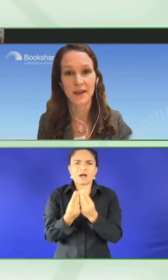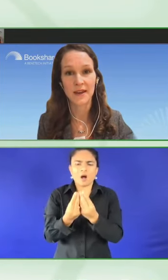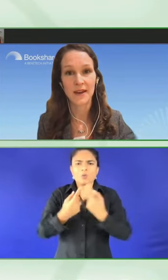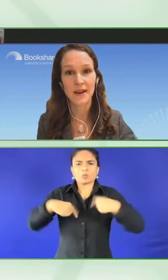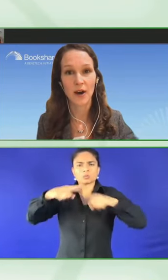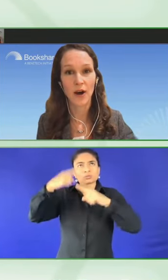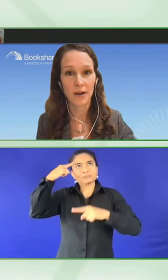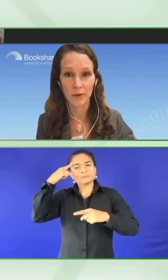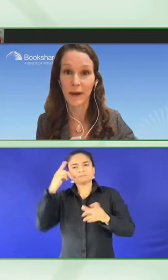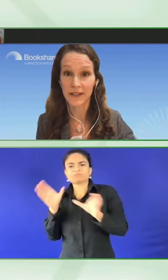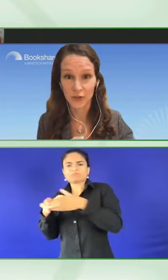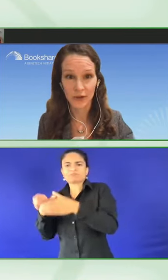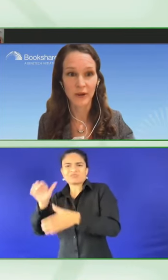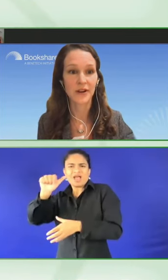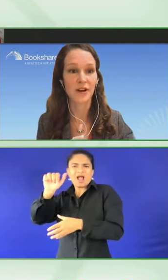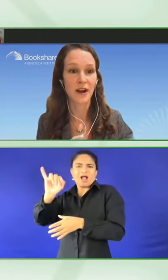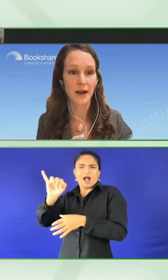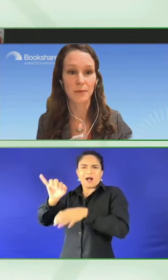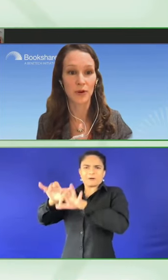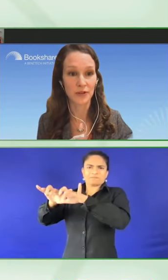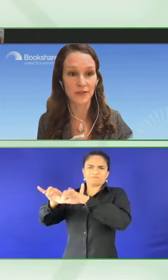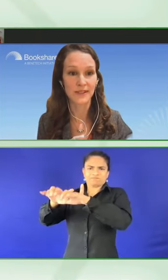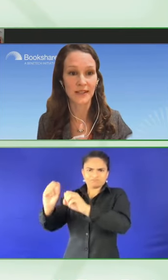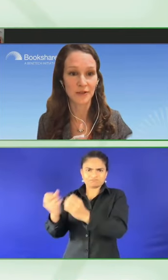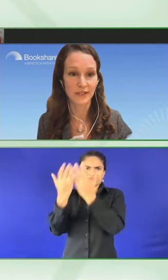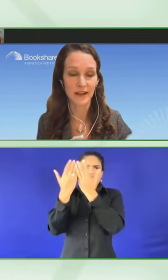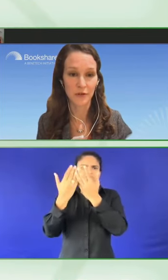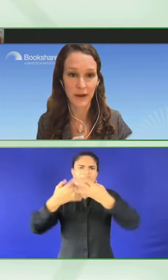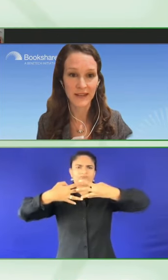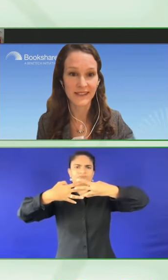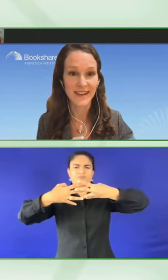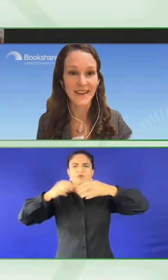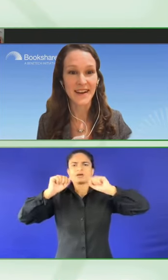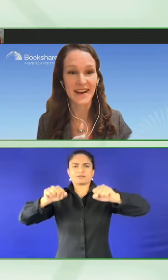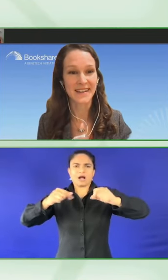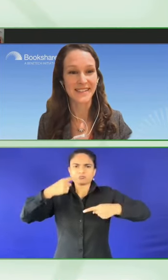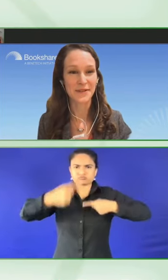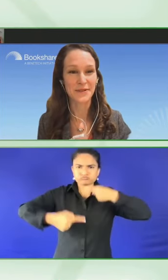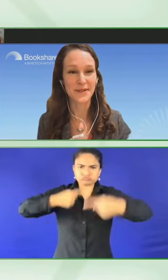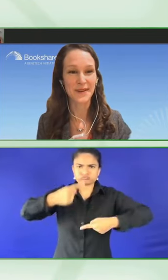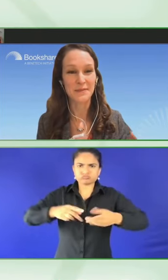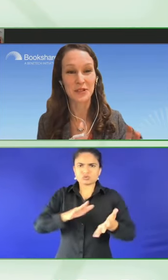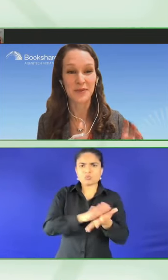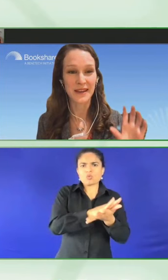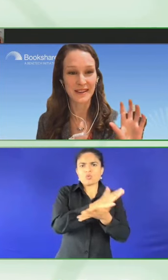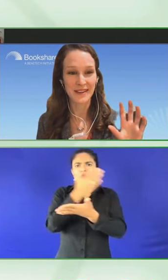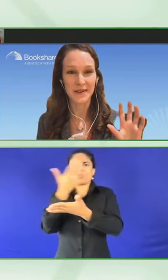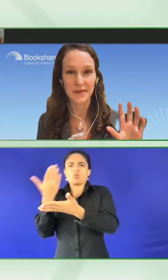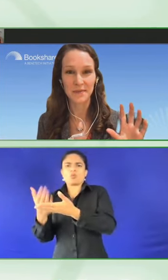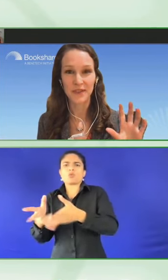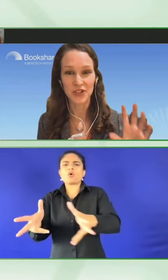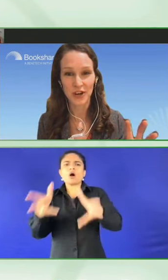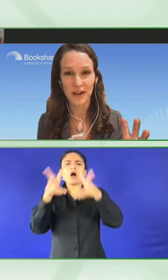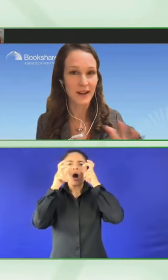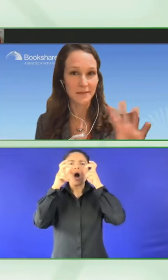can be audible by a screen reader or used in other ways. So between